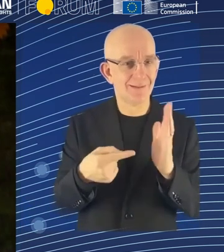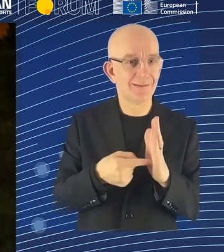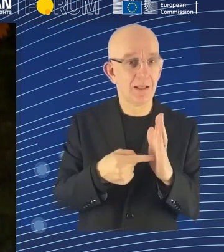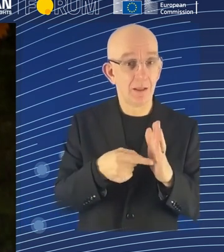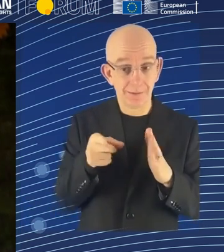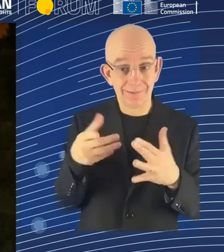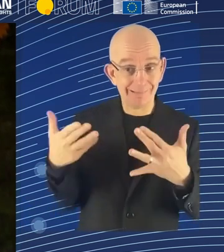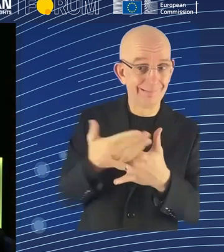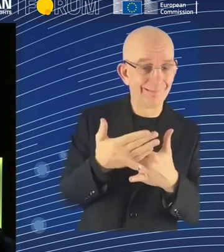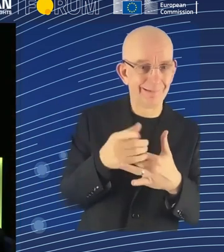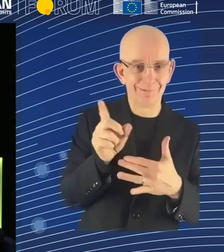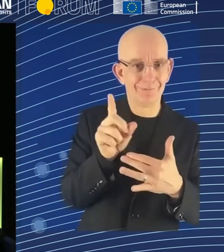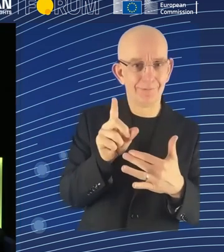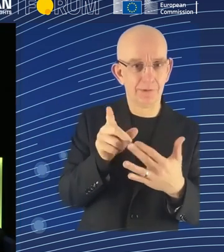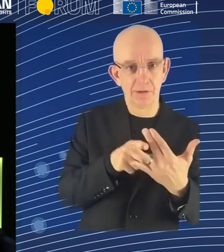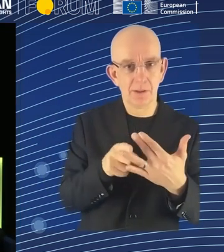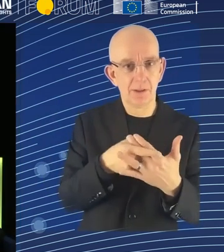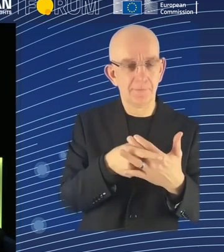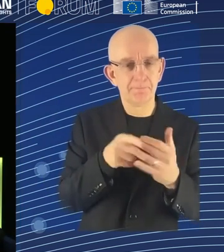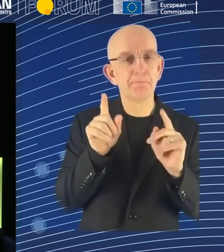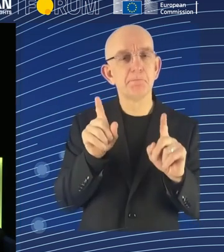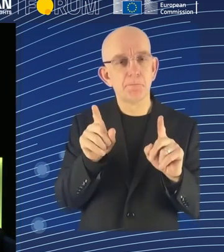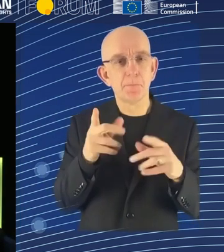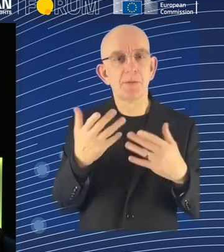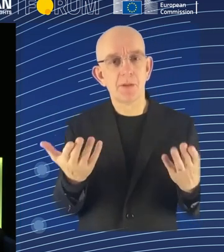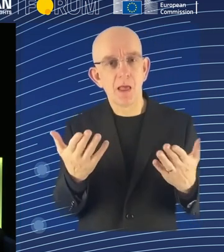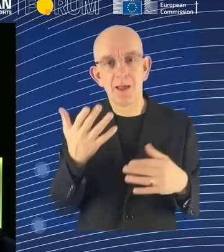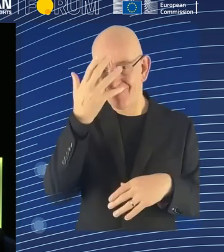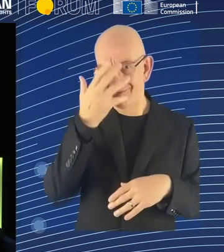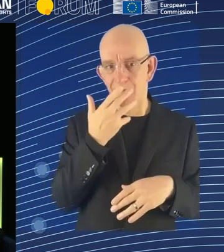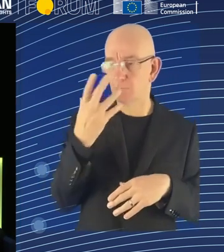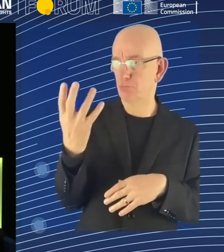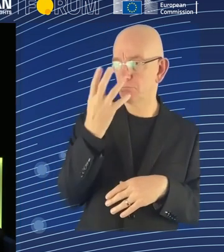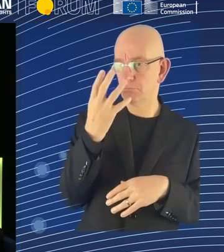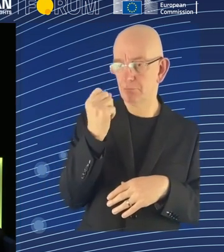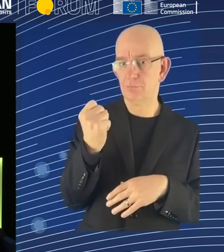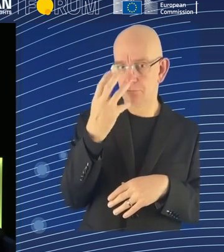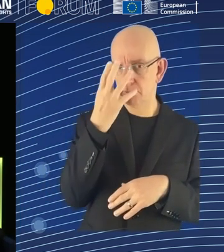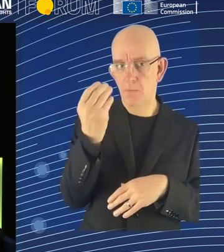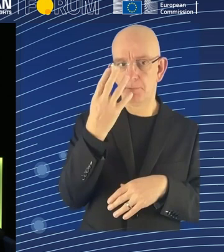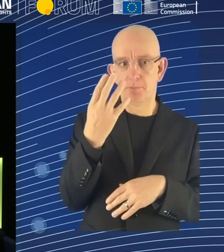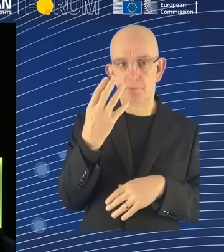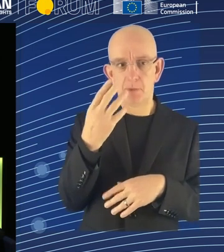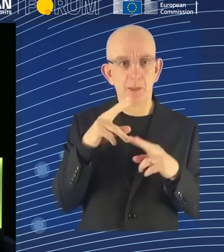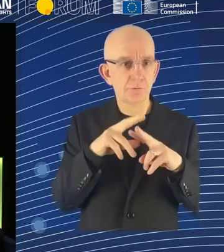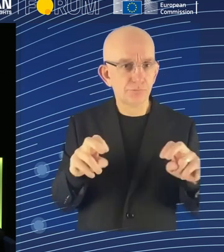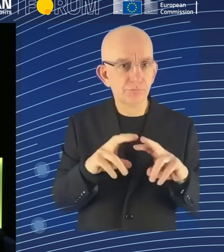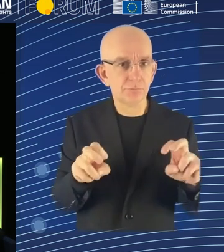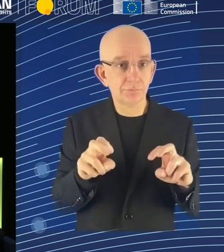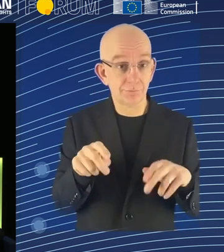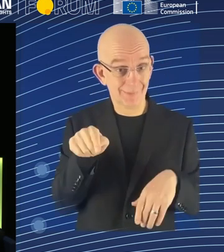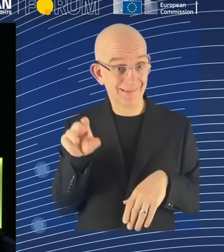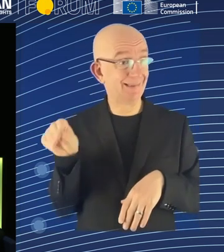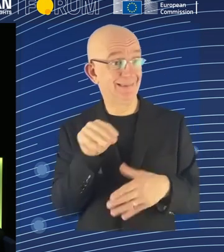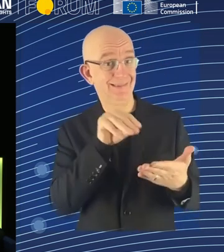the workplace. Emotion recognition software, like there's a whole bunch of things that really are dubious that have not been tested, that should just be